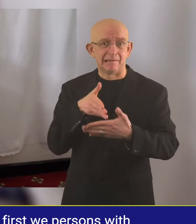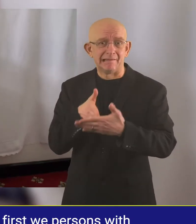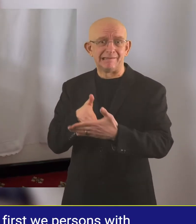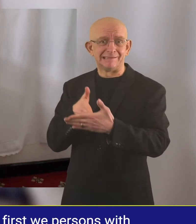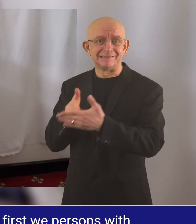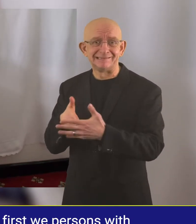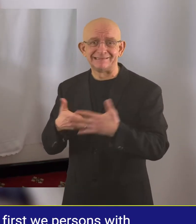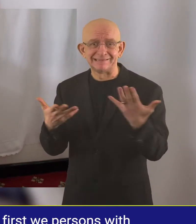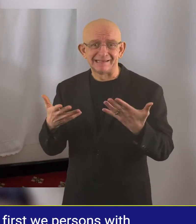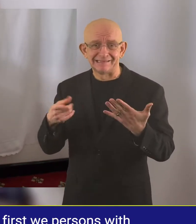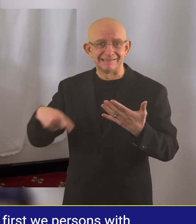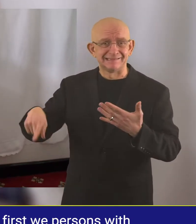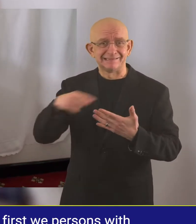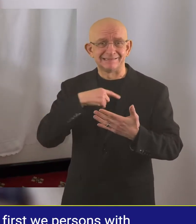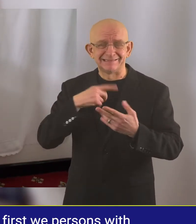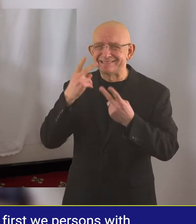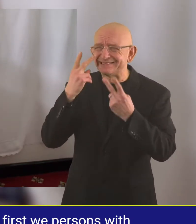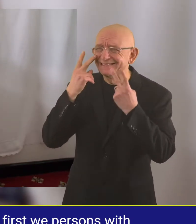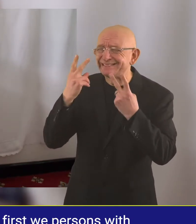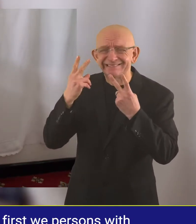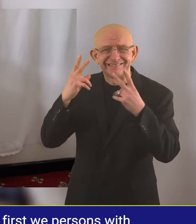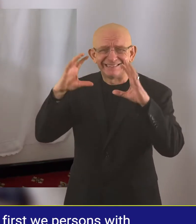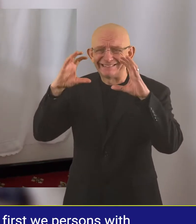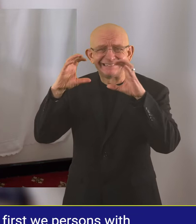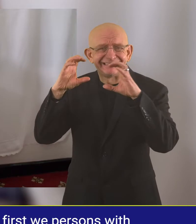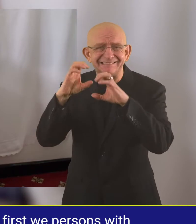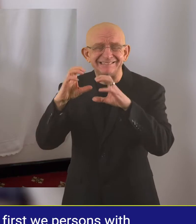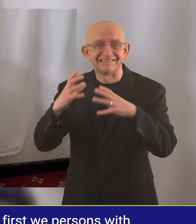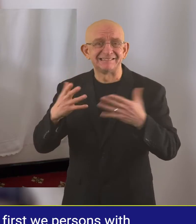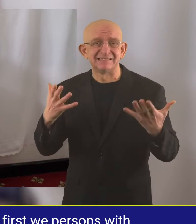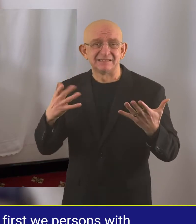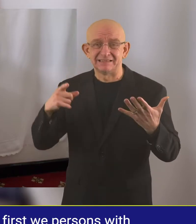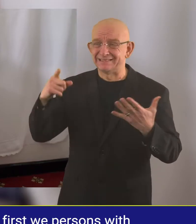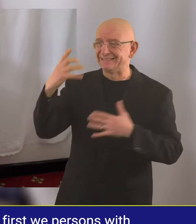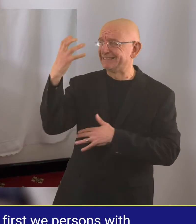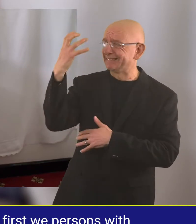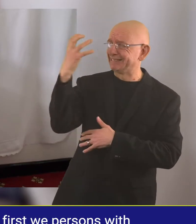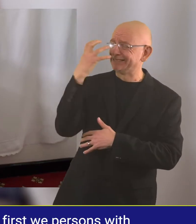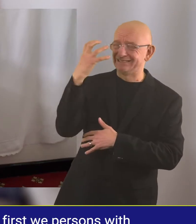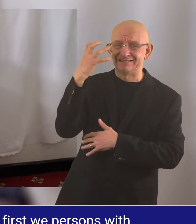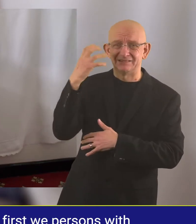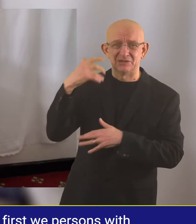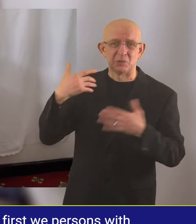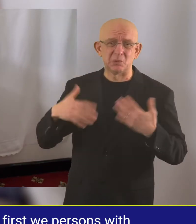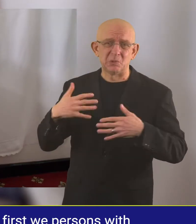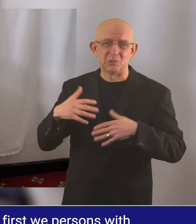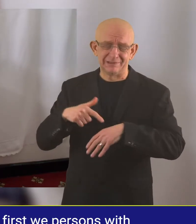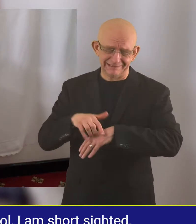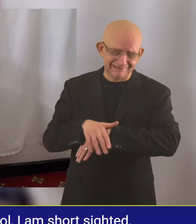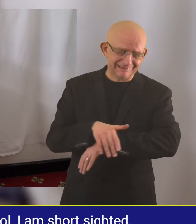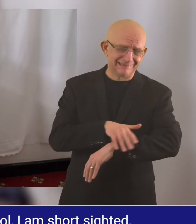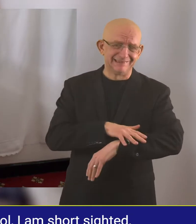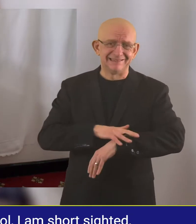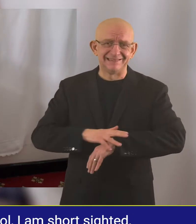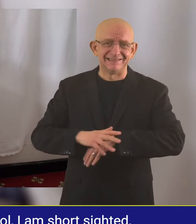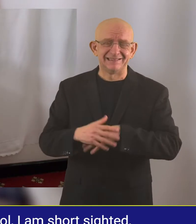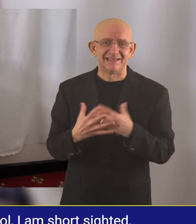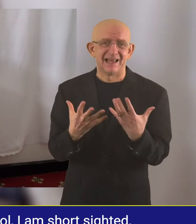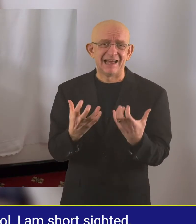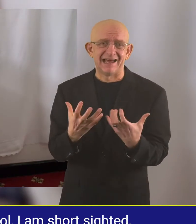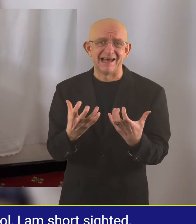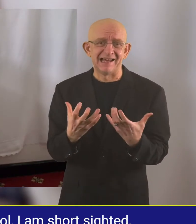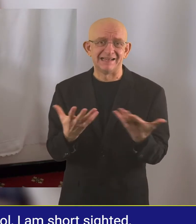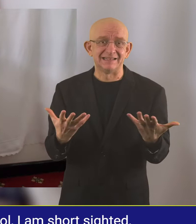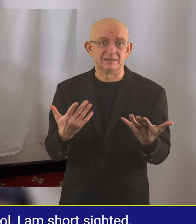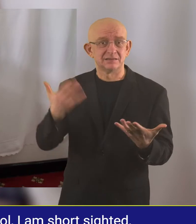we do not see well, also the sun affects our skin. So in terms while I